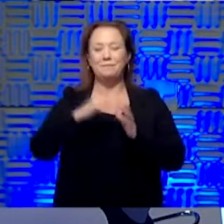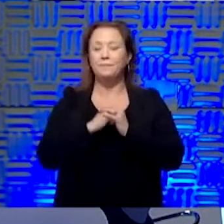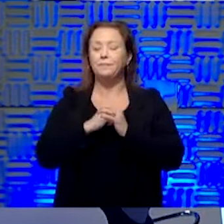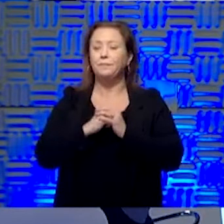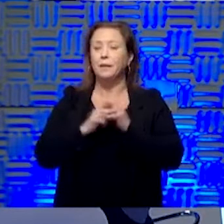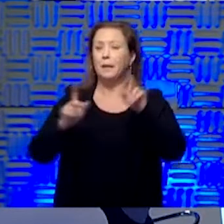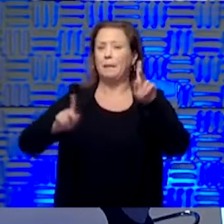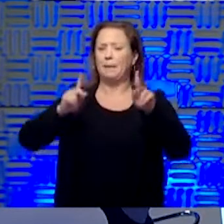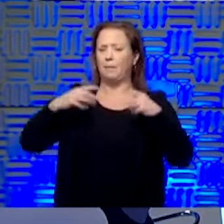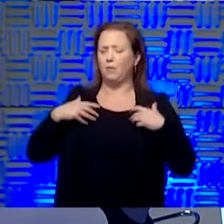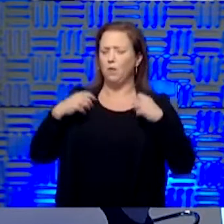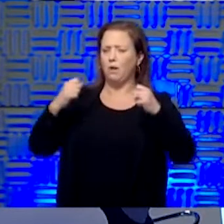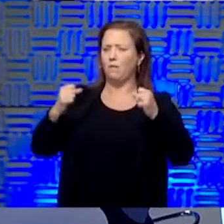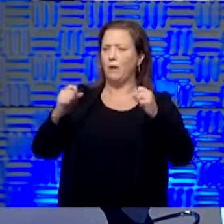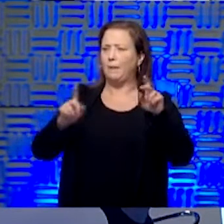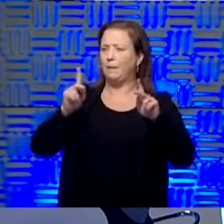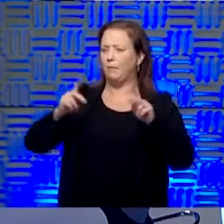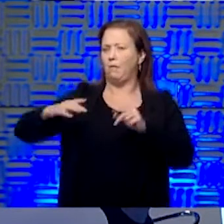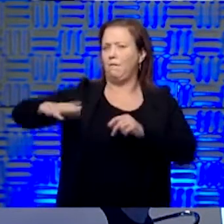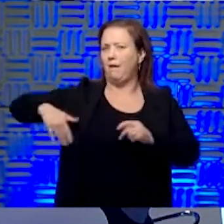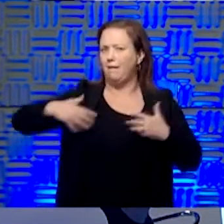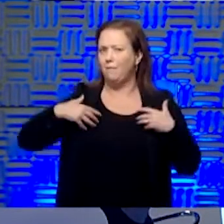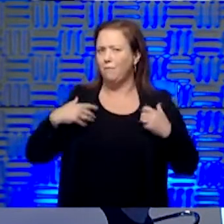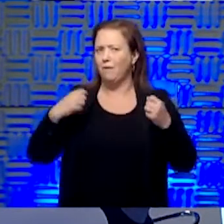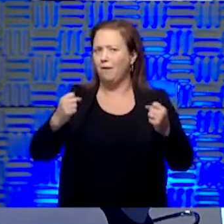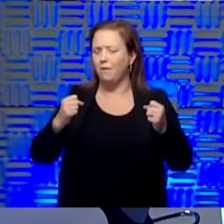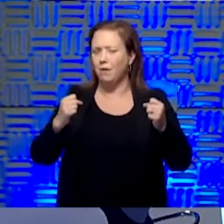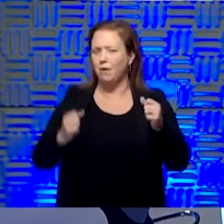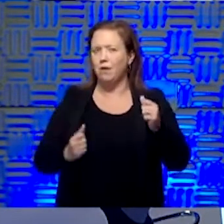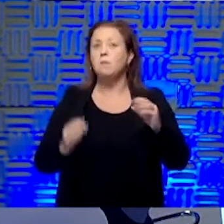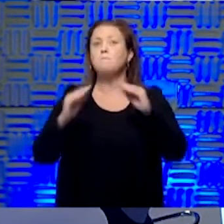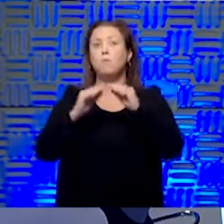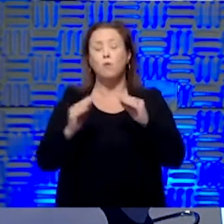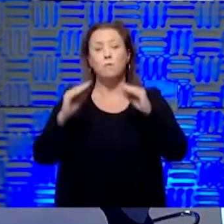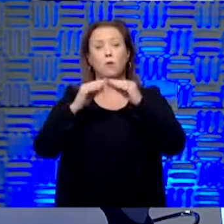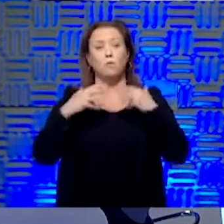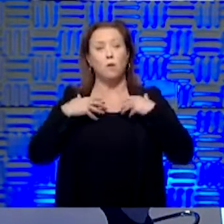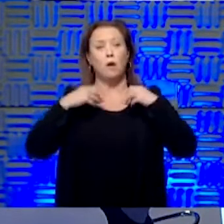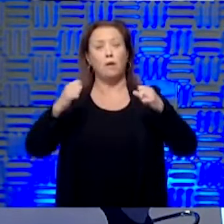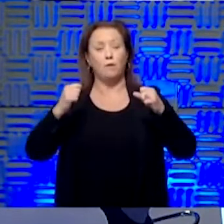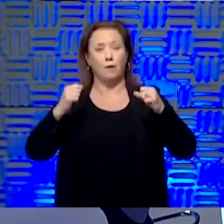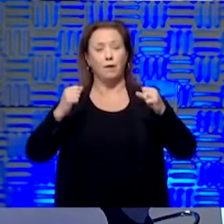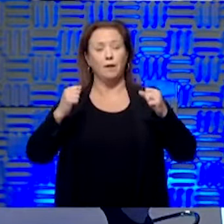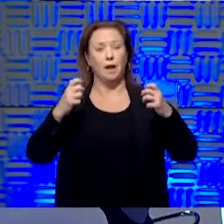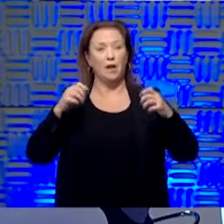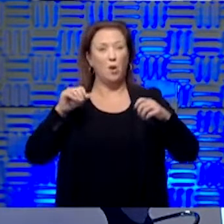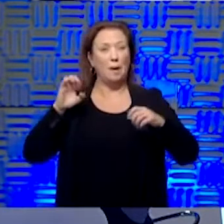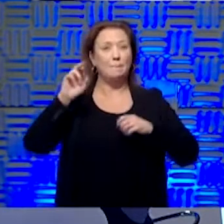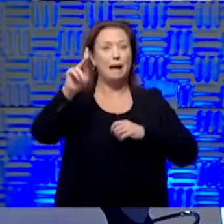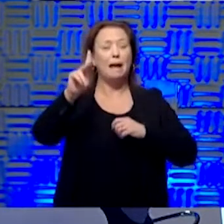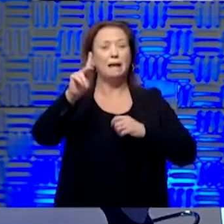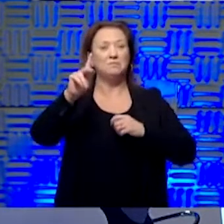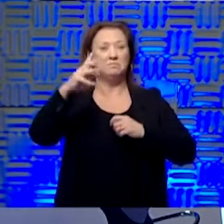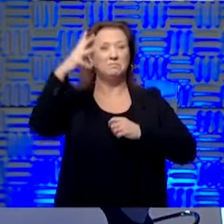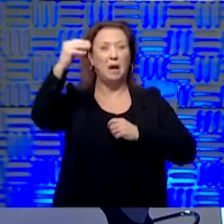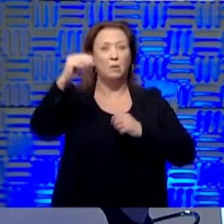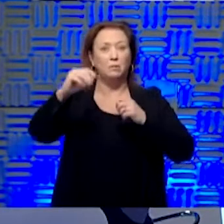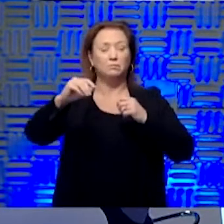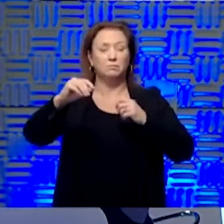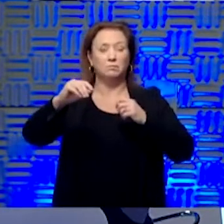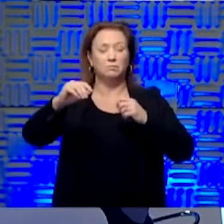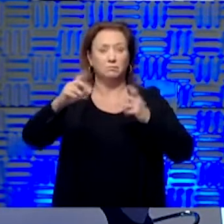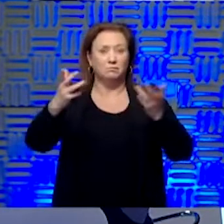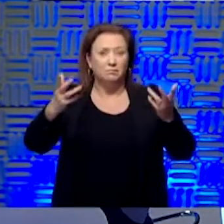about people in recovery or people who have recovered. More and more people are recovering. They're going back into the population. Do we believe that maybe they are